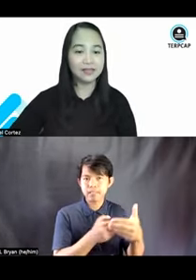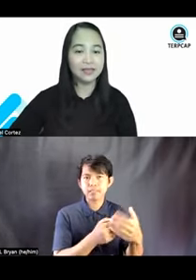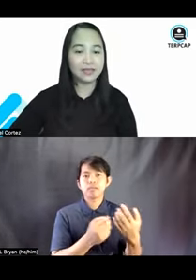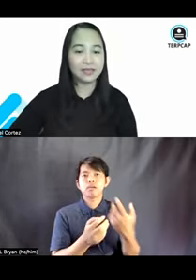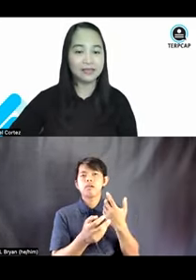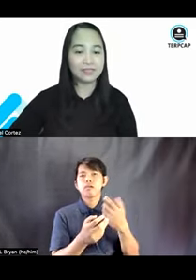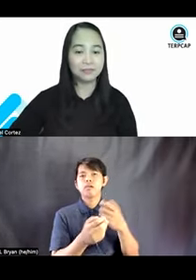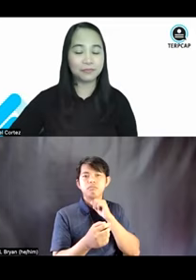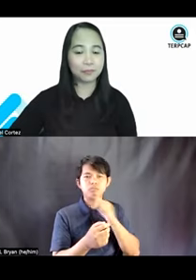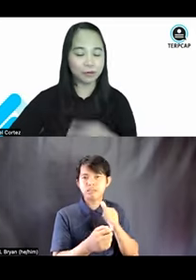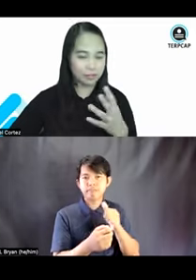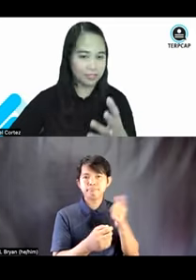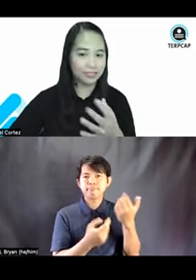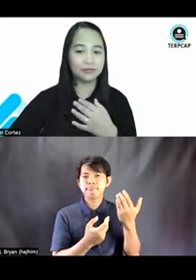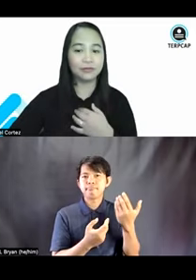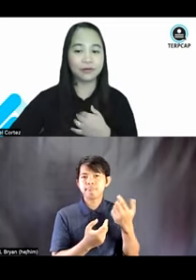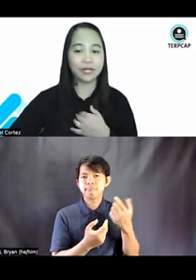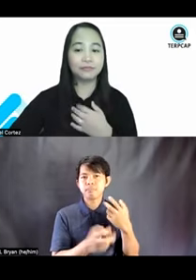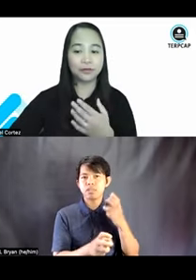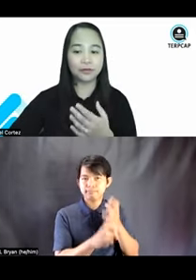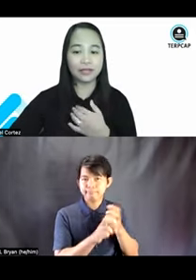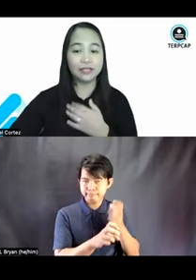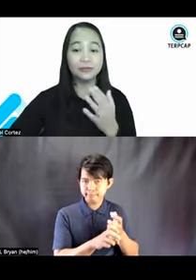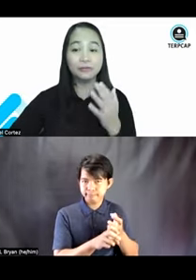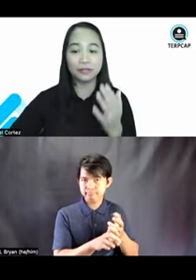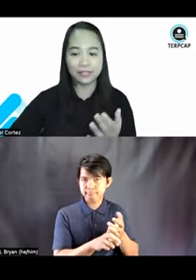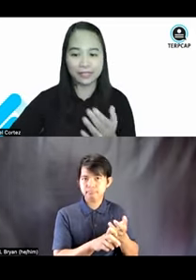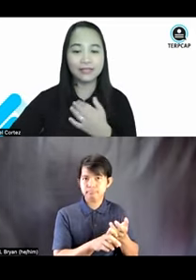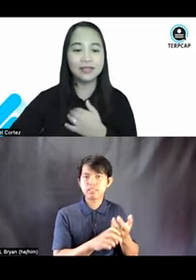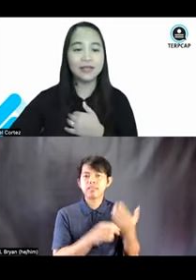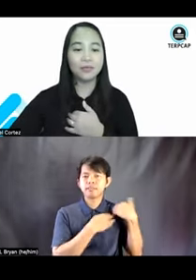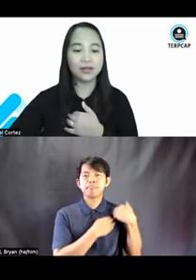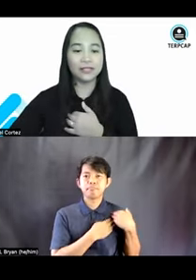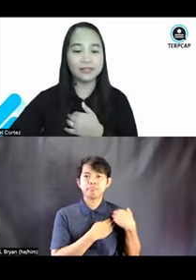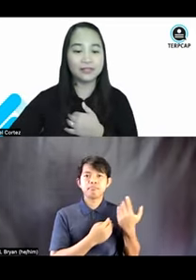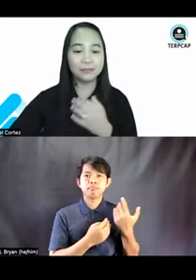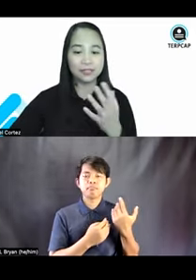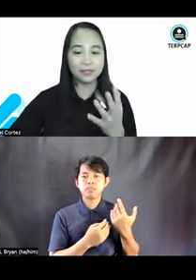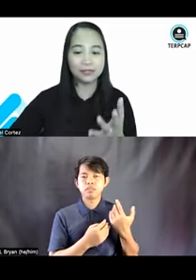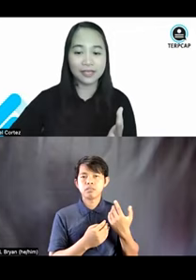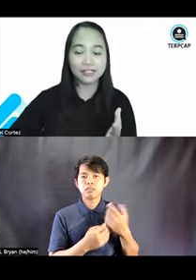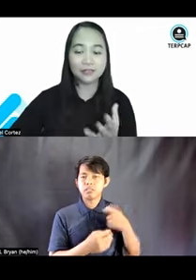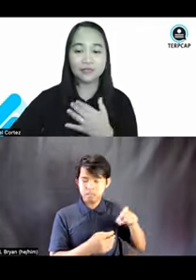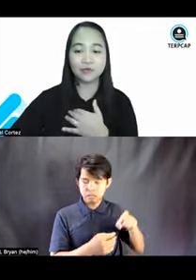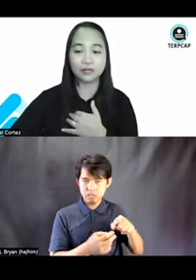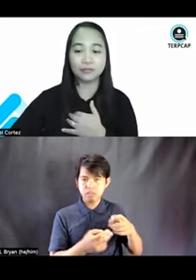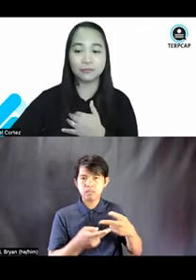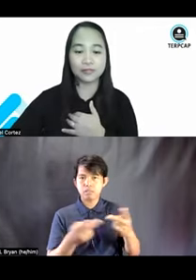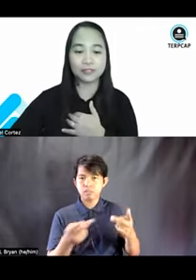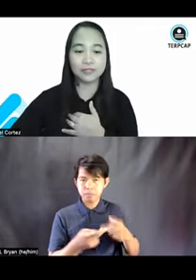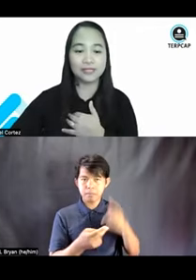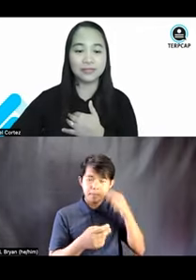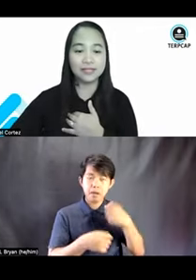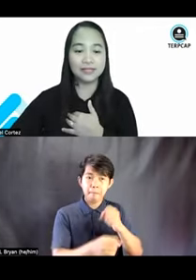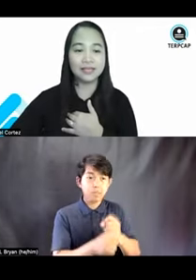a disproportionate or undue burden where needed in a particular case to ensure to